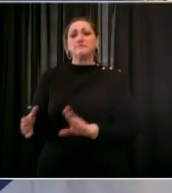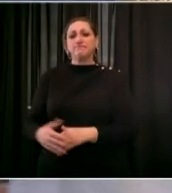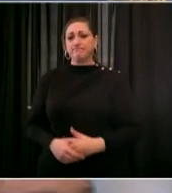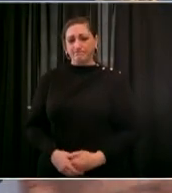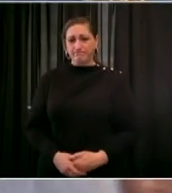iranian